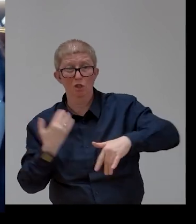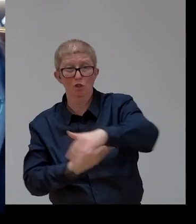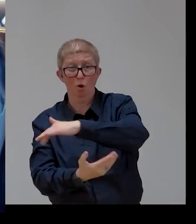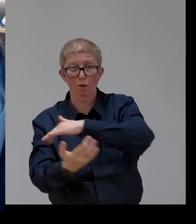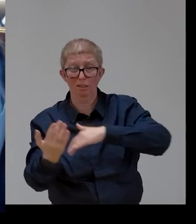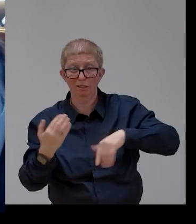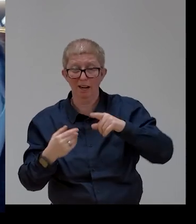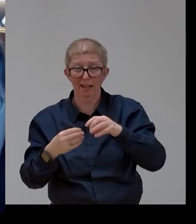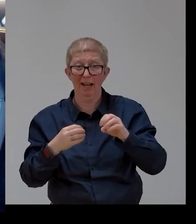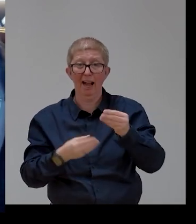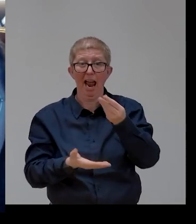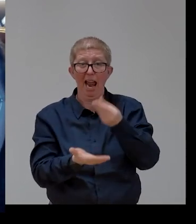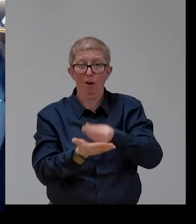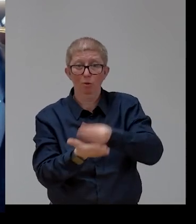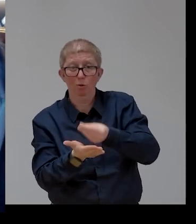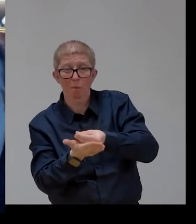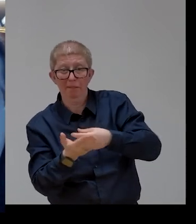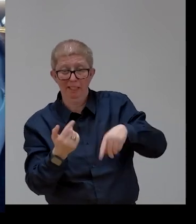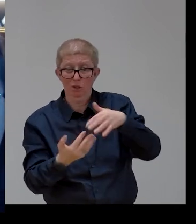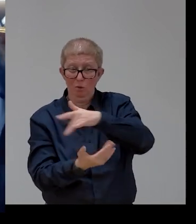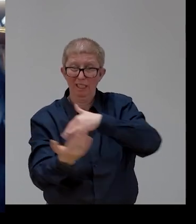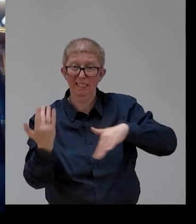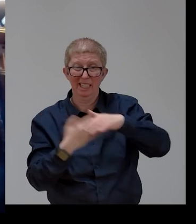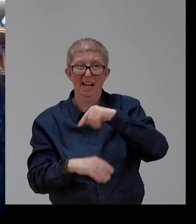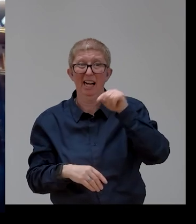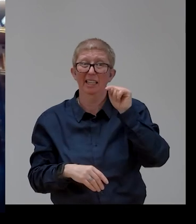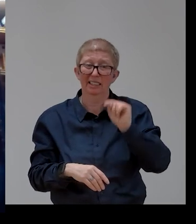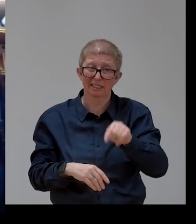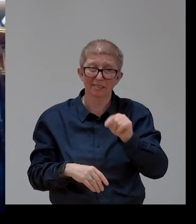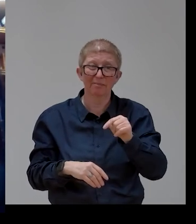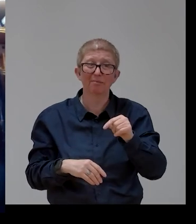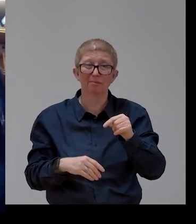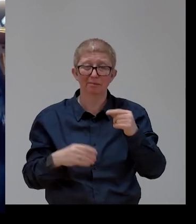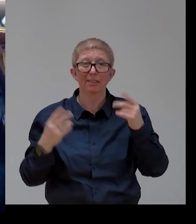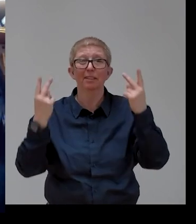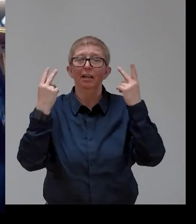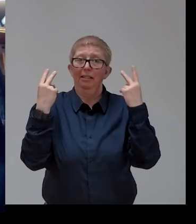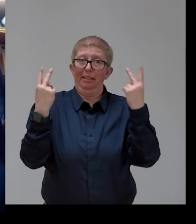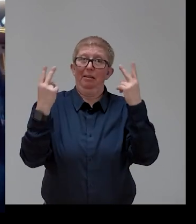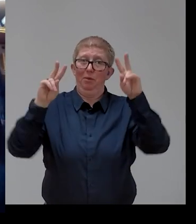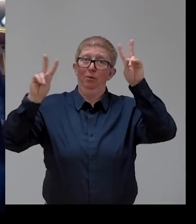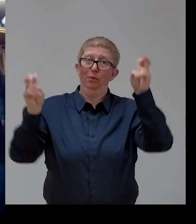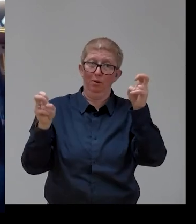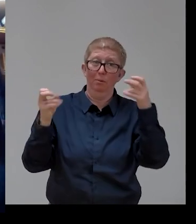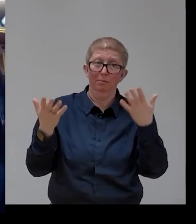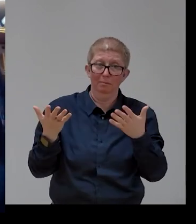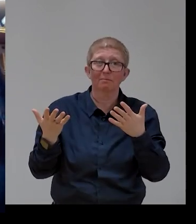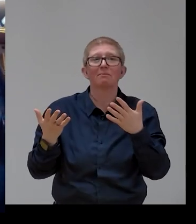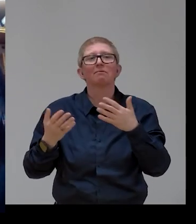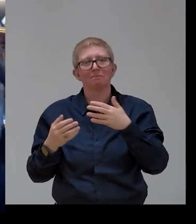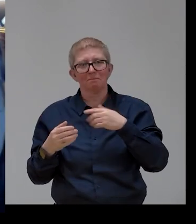very important topic because our presidency believes that social economy